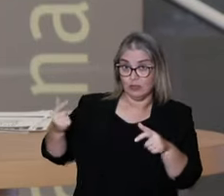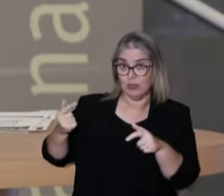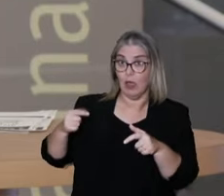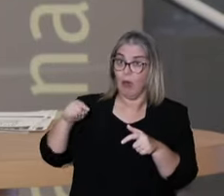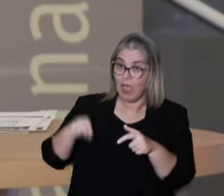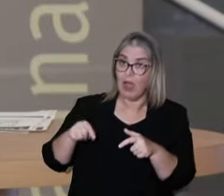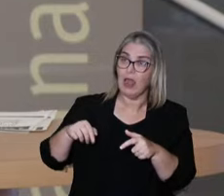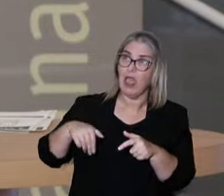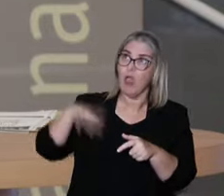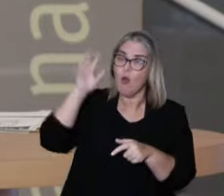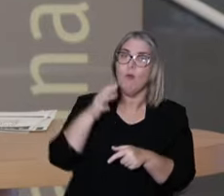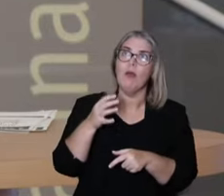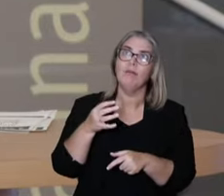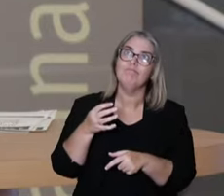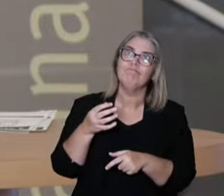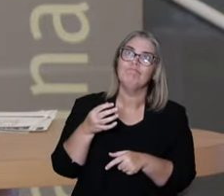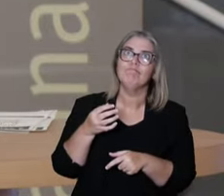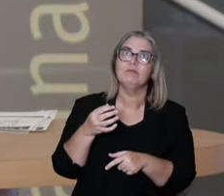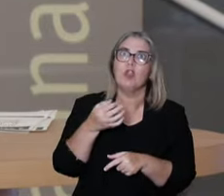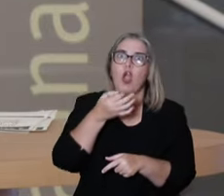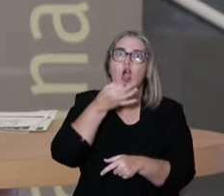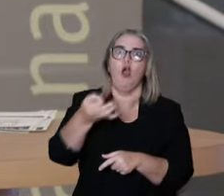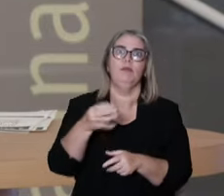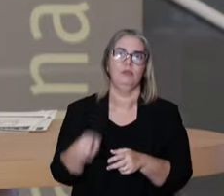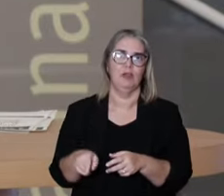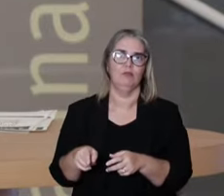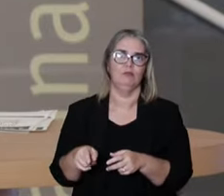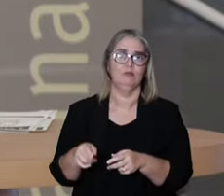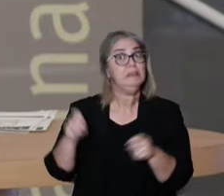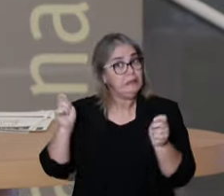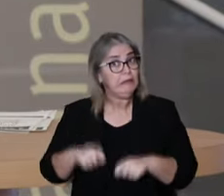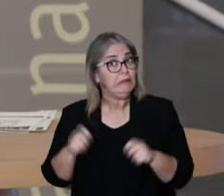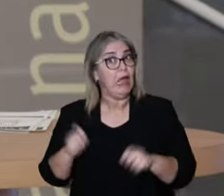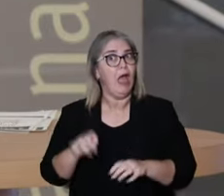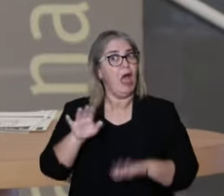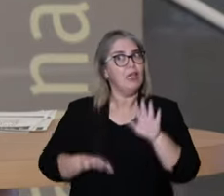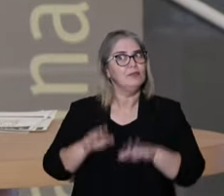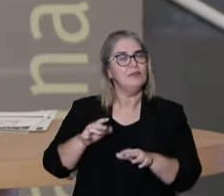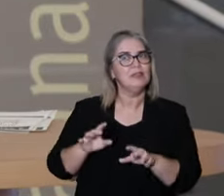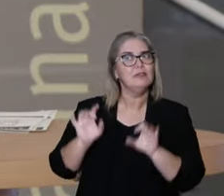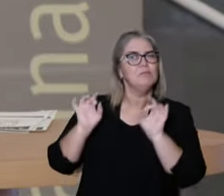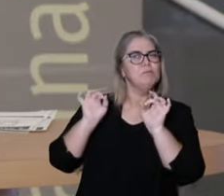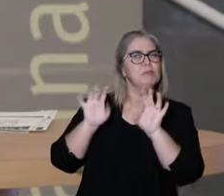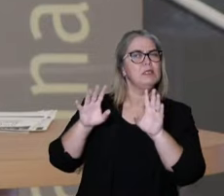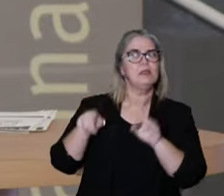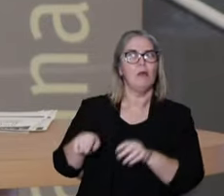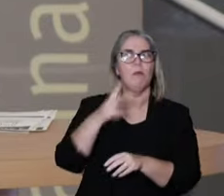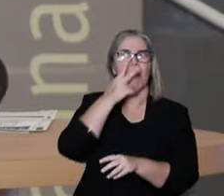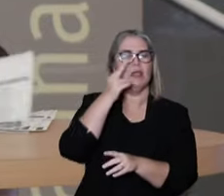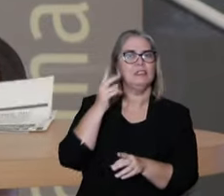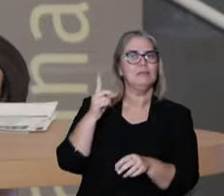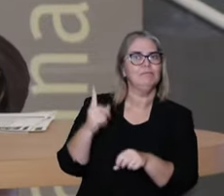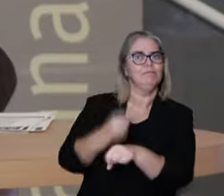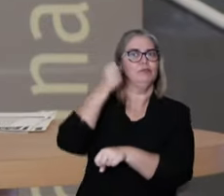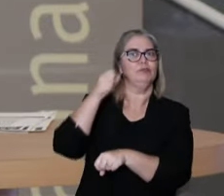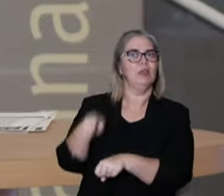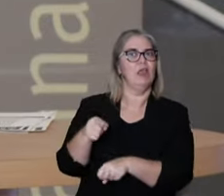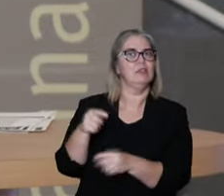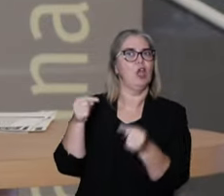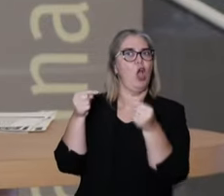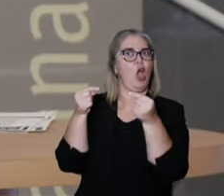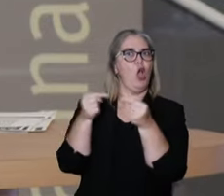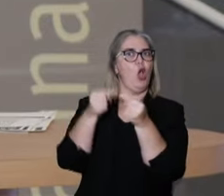the traditional medicines are different and another perspective and a special kind of perspective most of the times